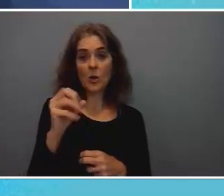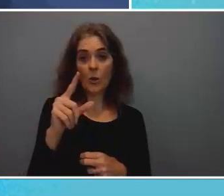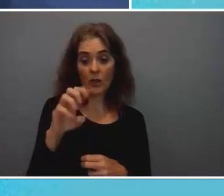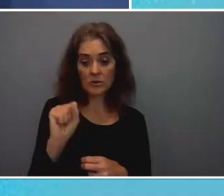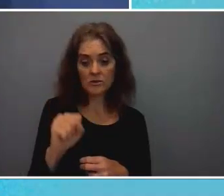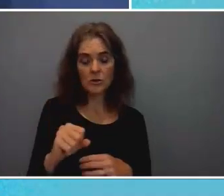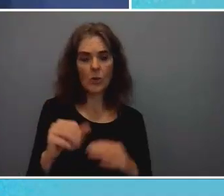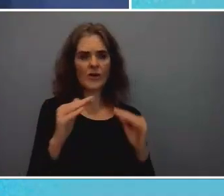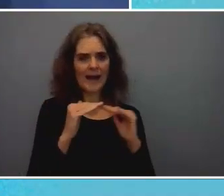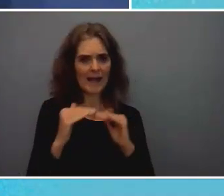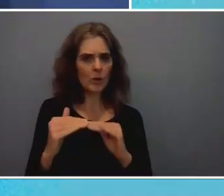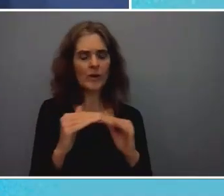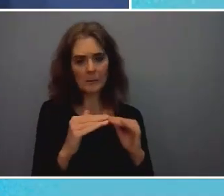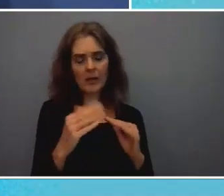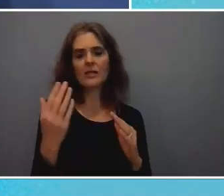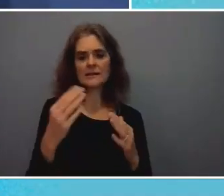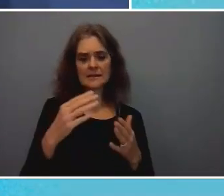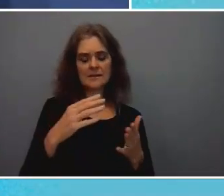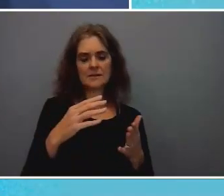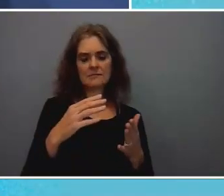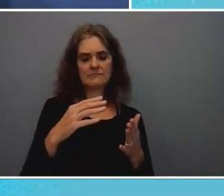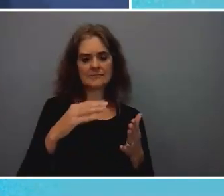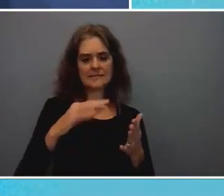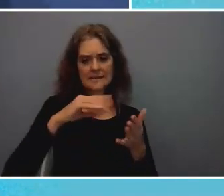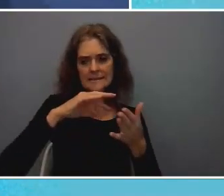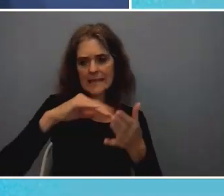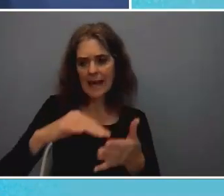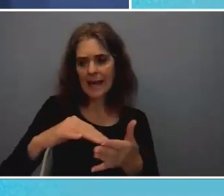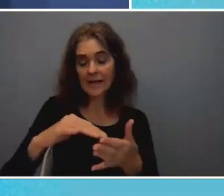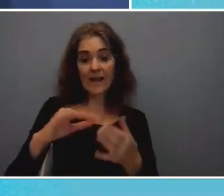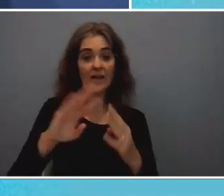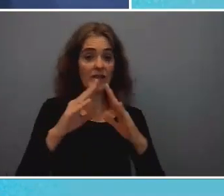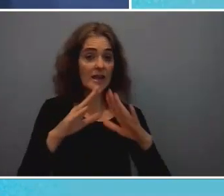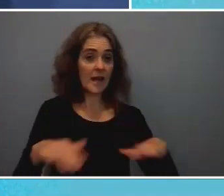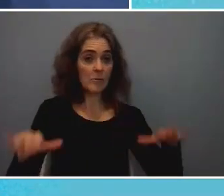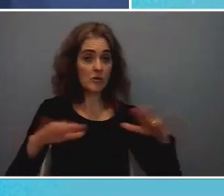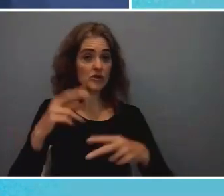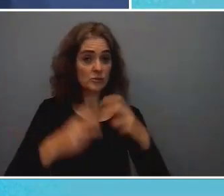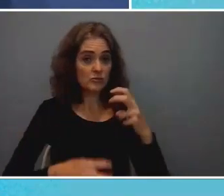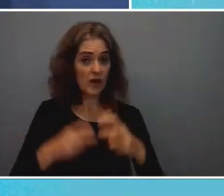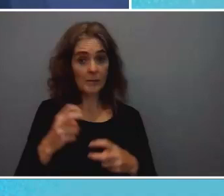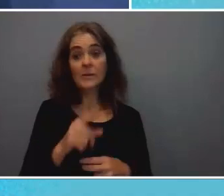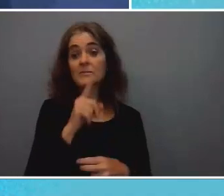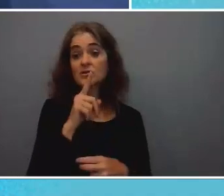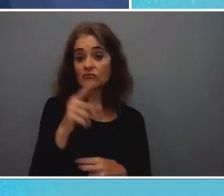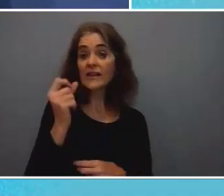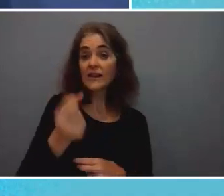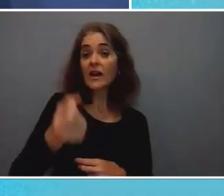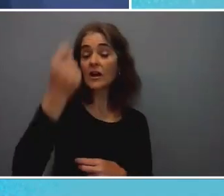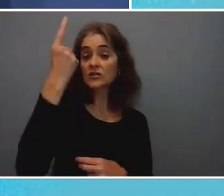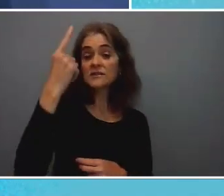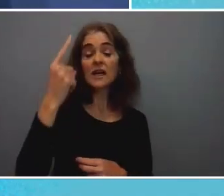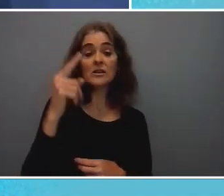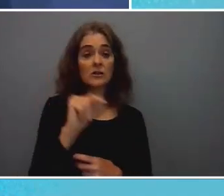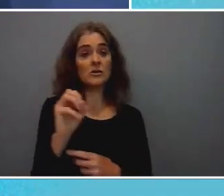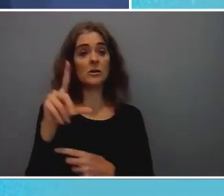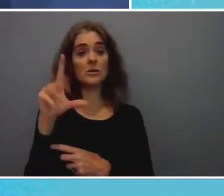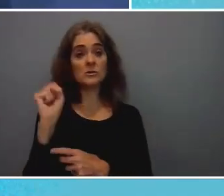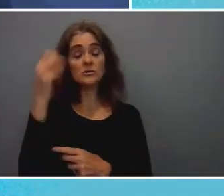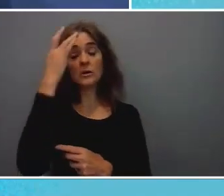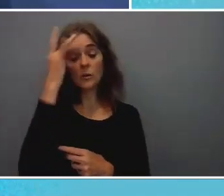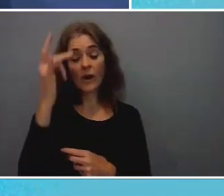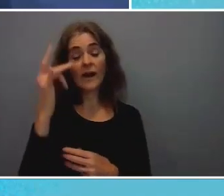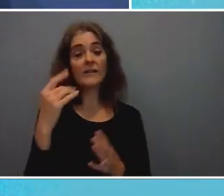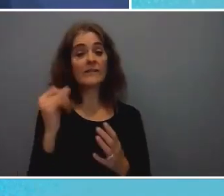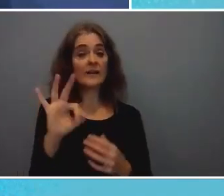scanning of of addressing neighborhoods problems it really is understanding the tools because also once you get to understand the